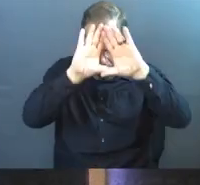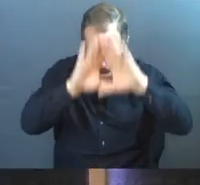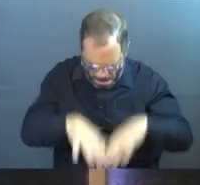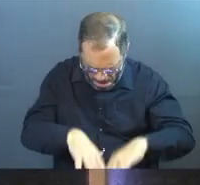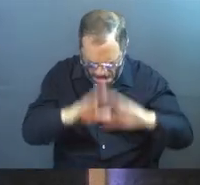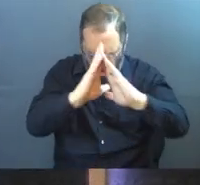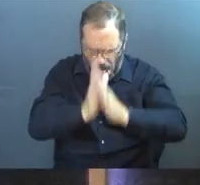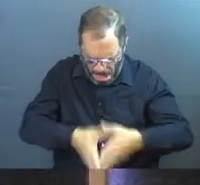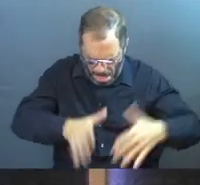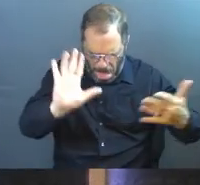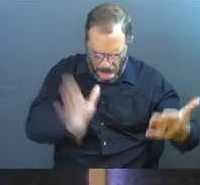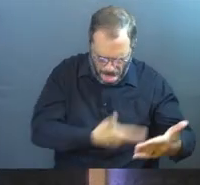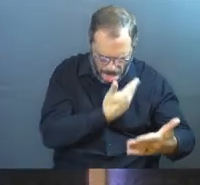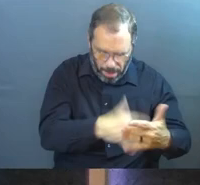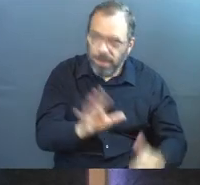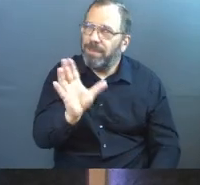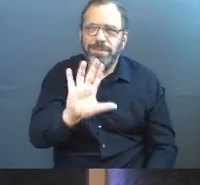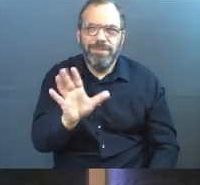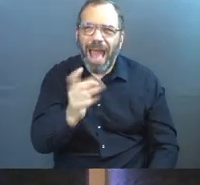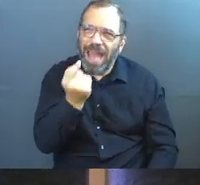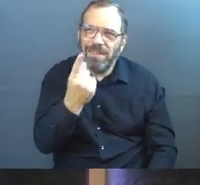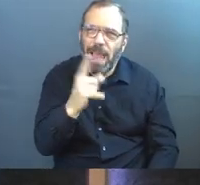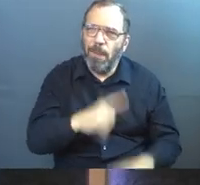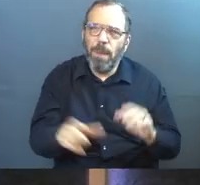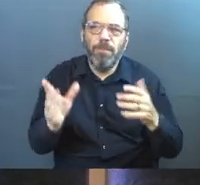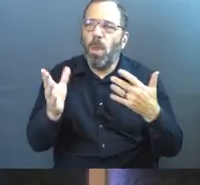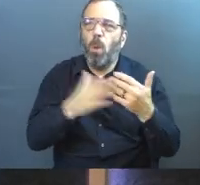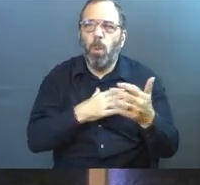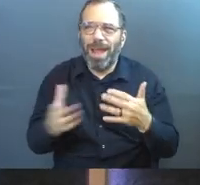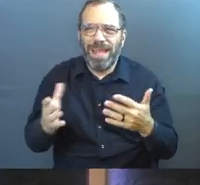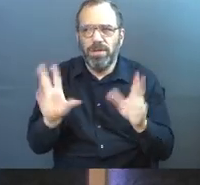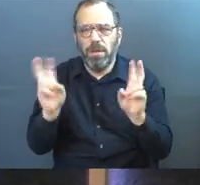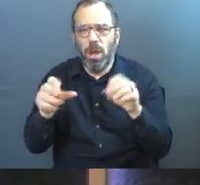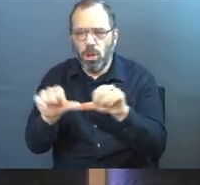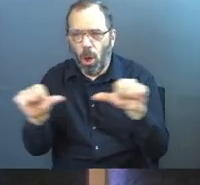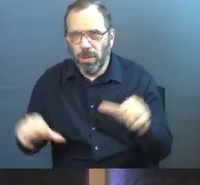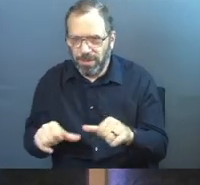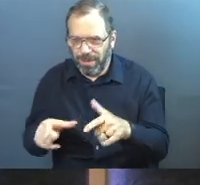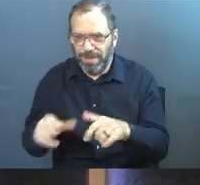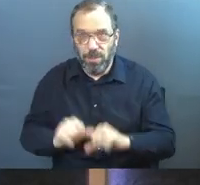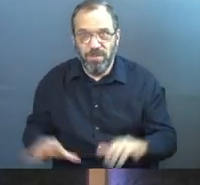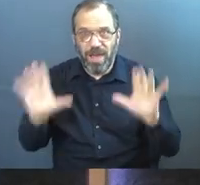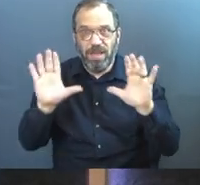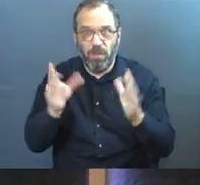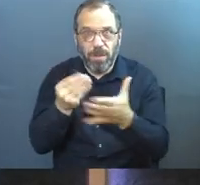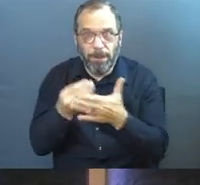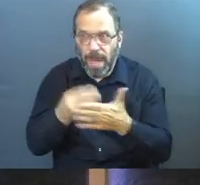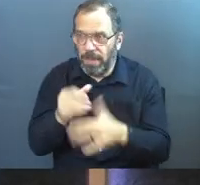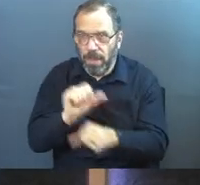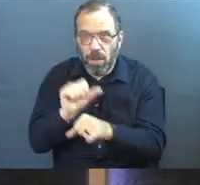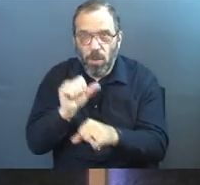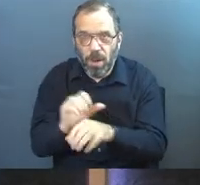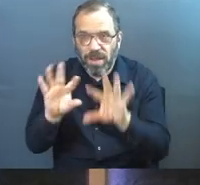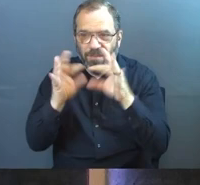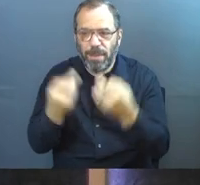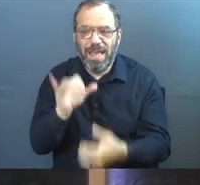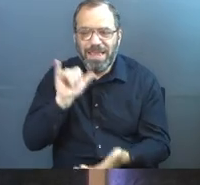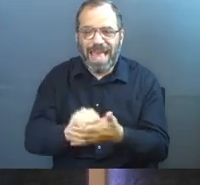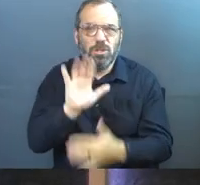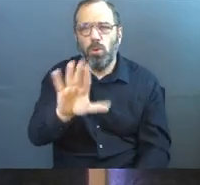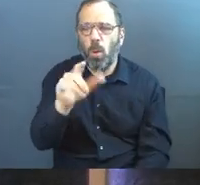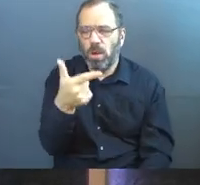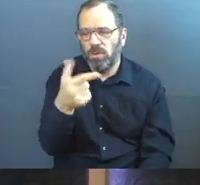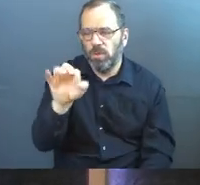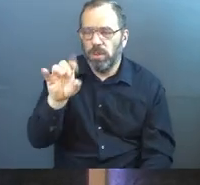to those things. I get it. But whatever altar you're sacrificing the things you love at, that thing is your God.